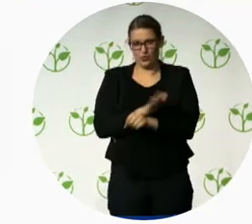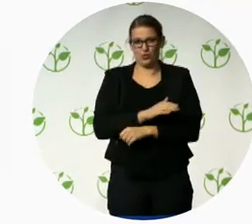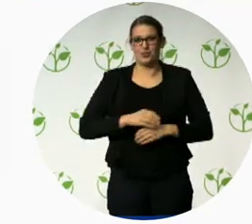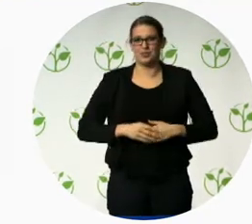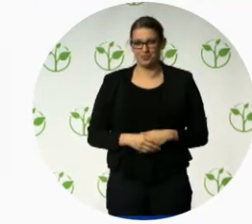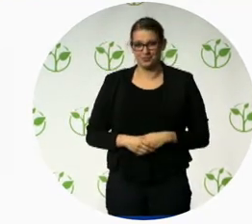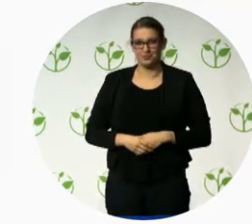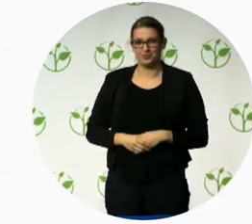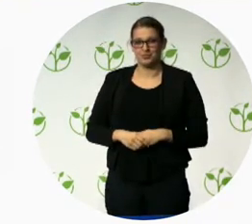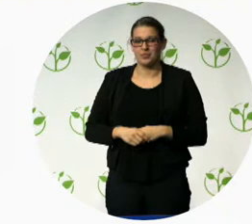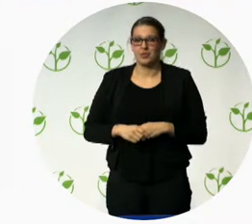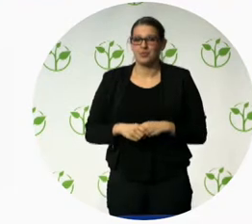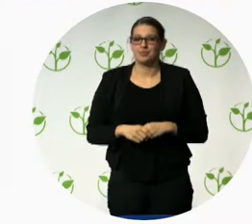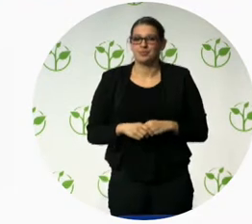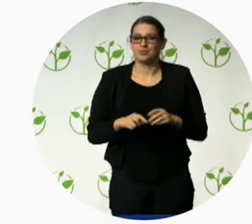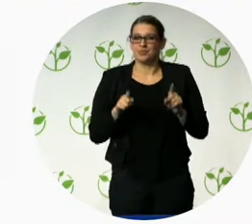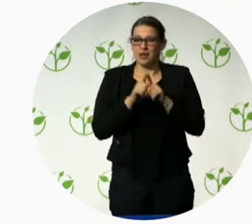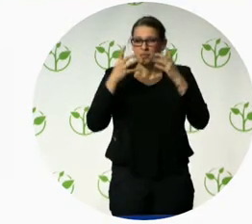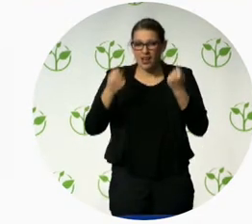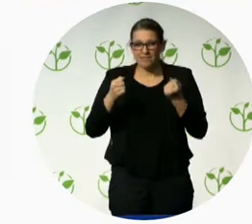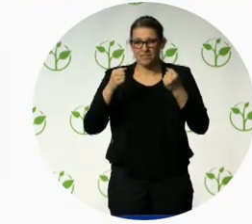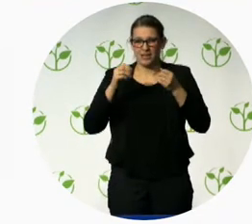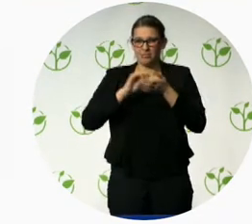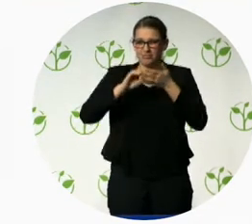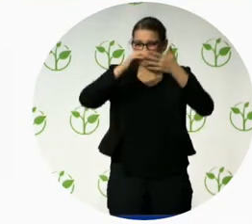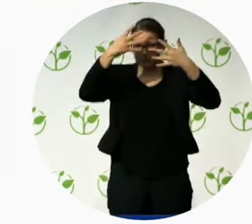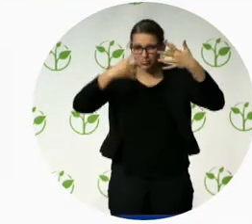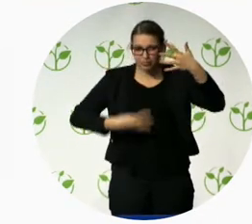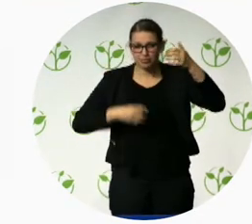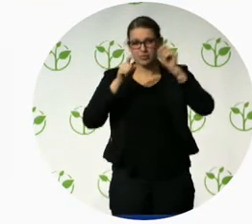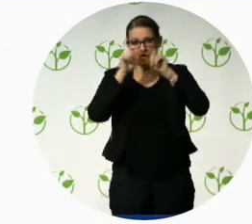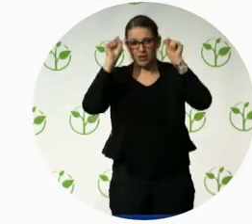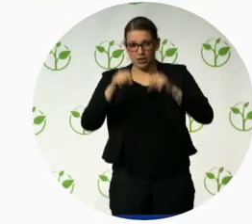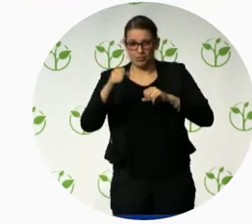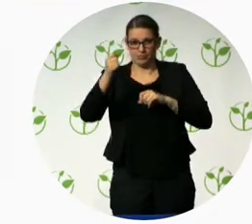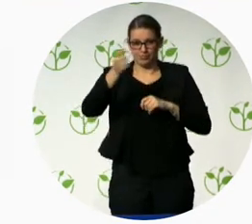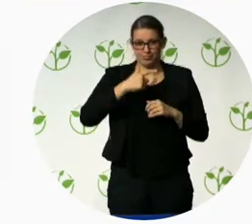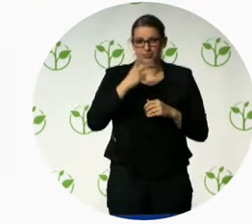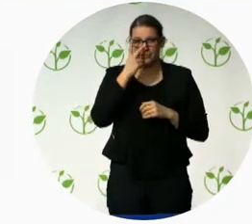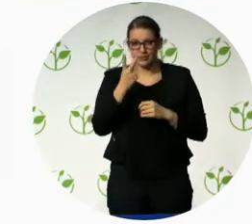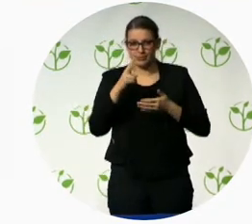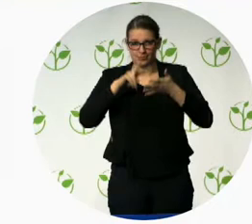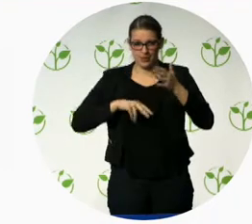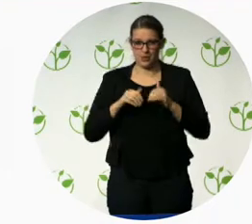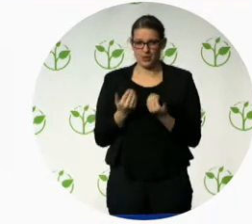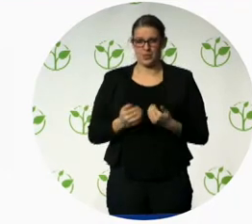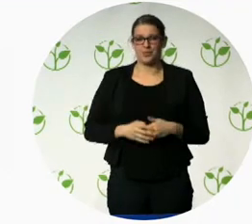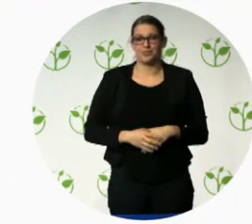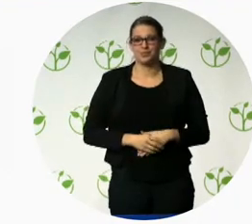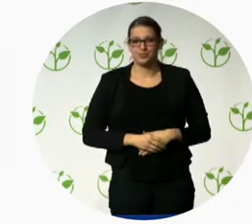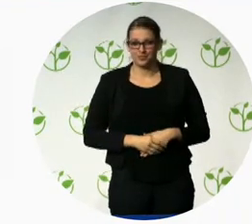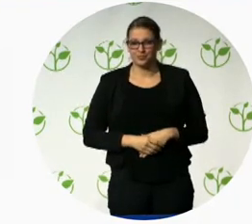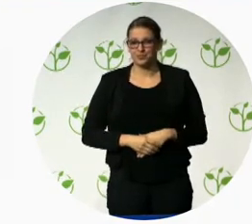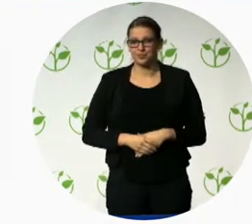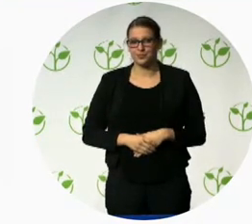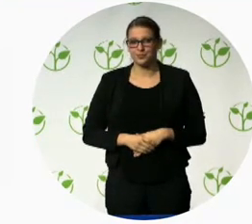able to take notes. Or any business leader can keep a record of what they said in the meeting and go back and write their minutes up from the